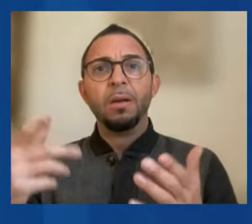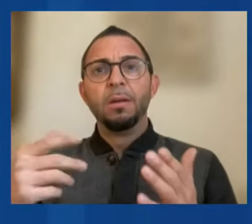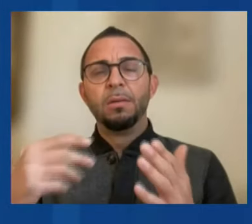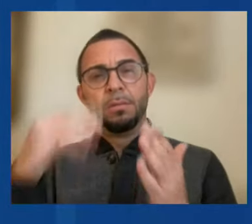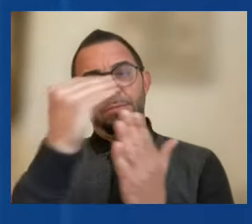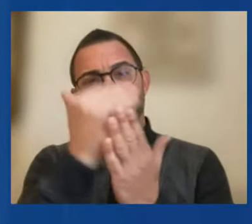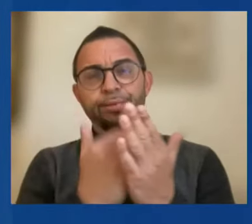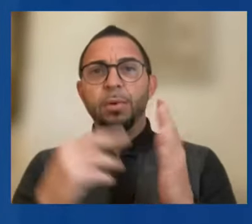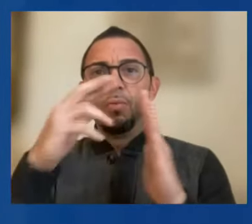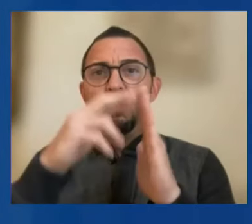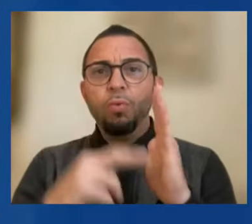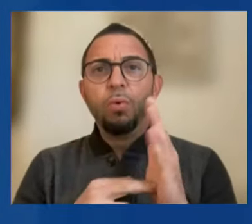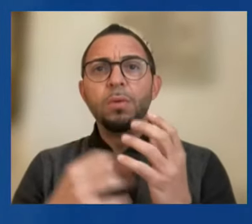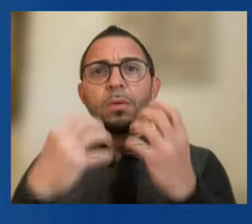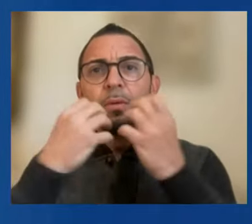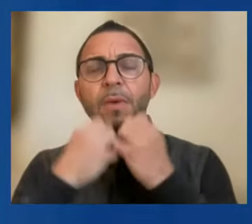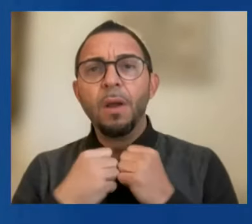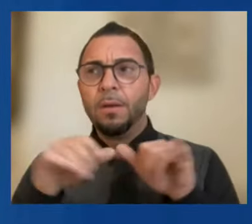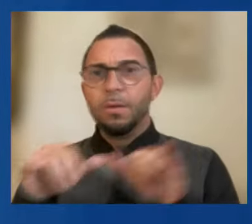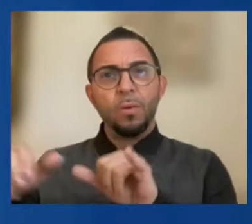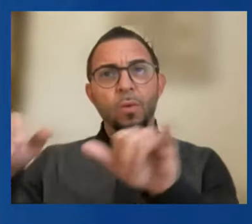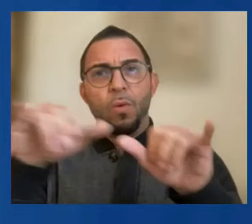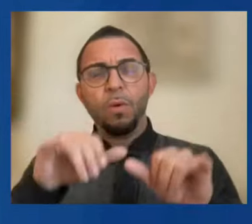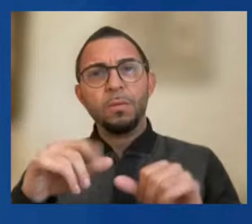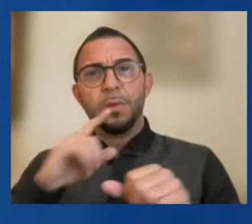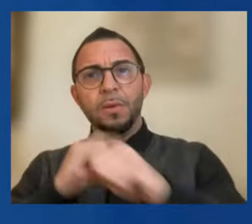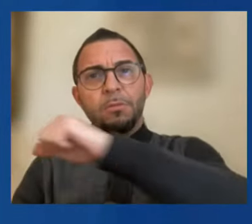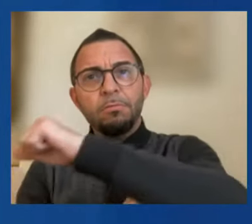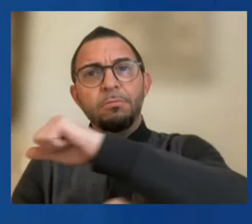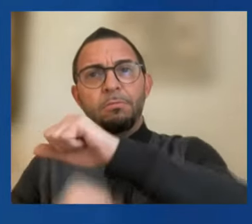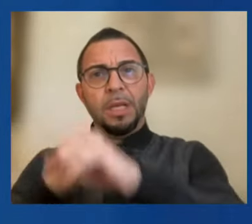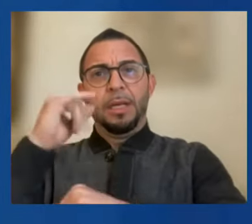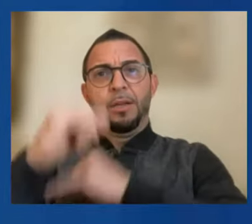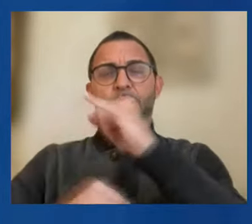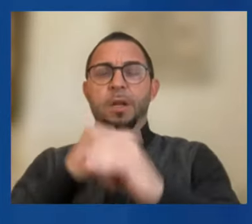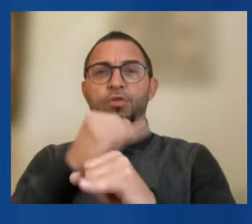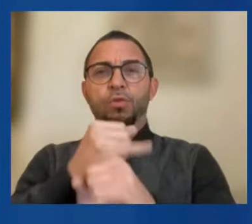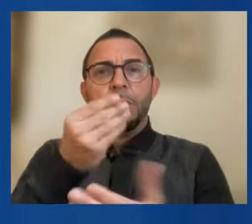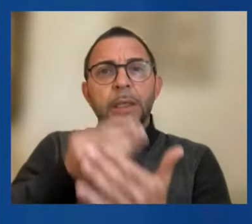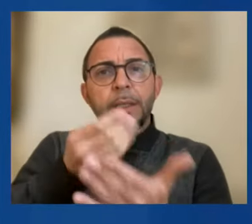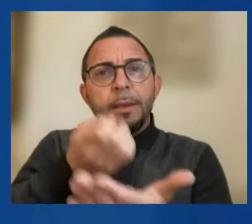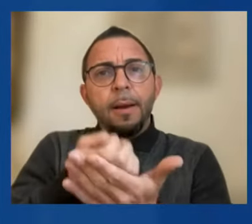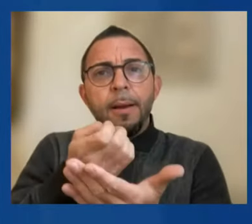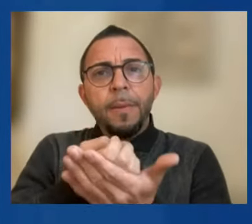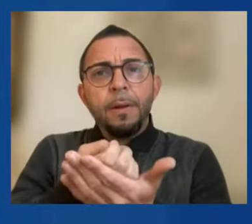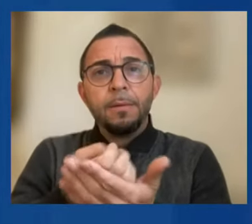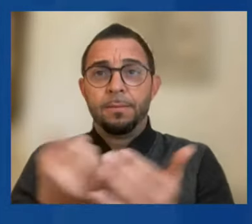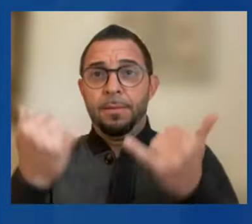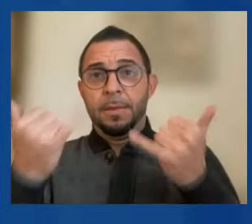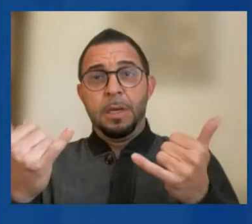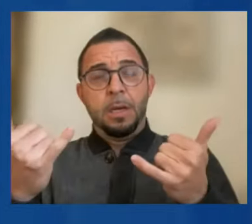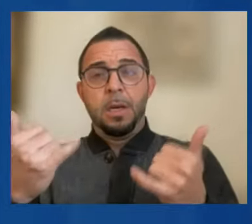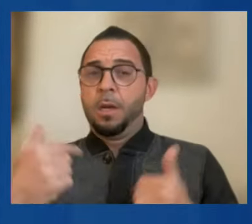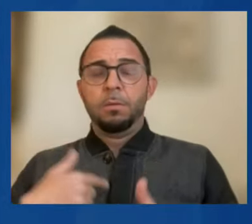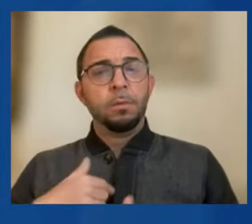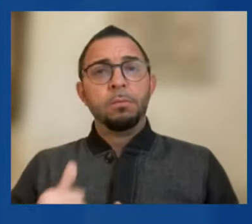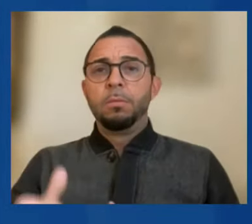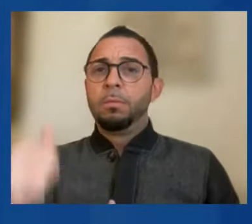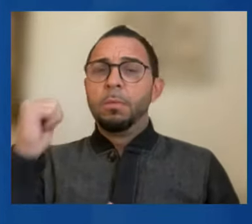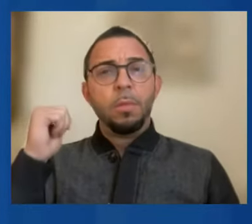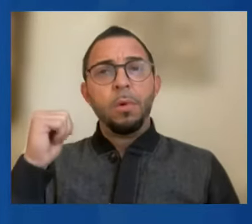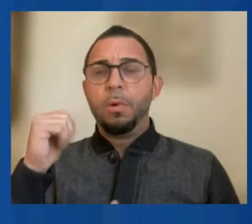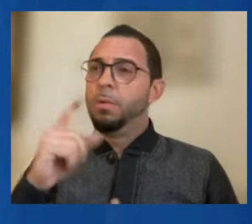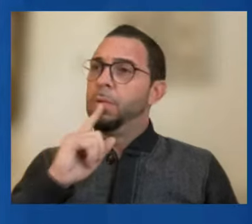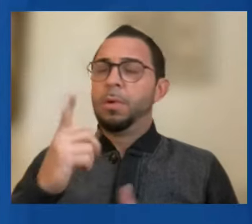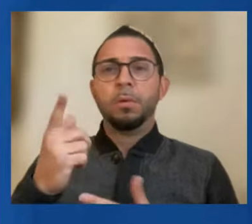values that underpin the international economy, we will no longer extend to you the privilege of